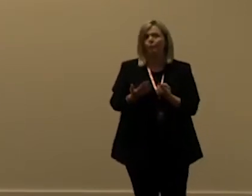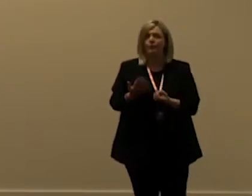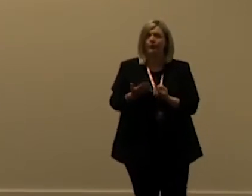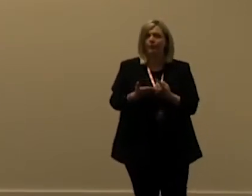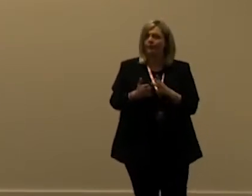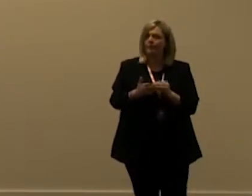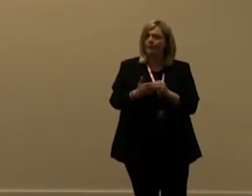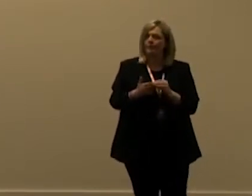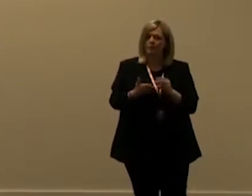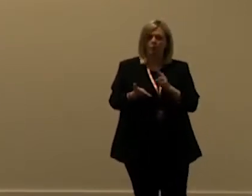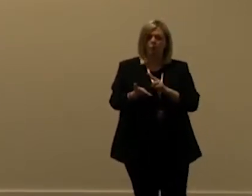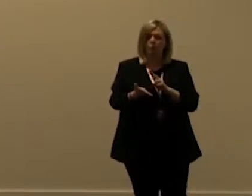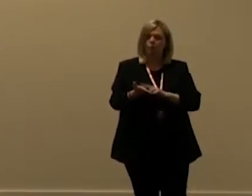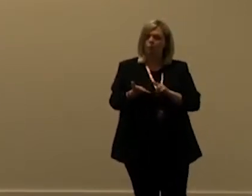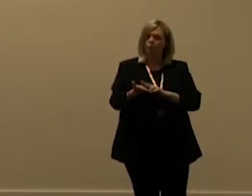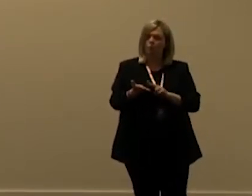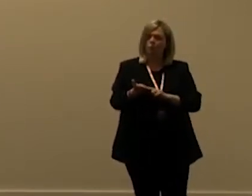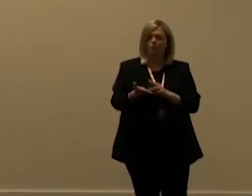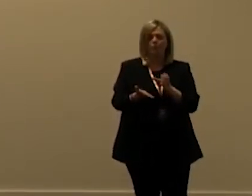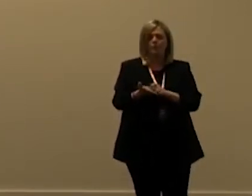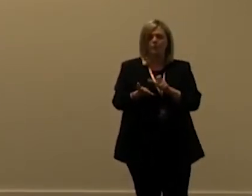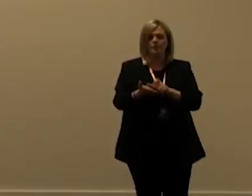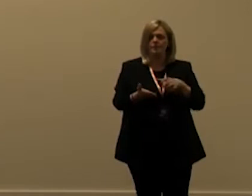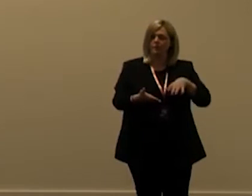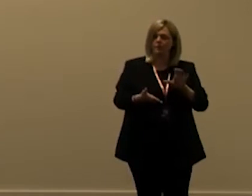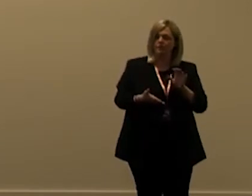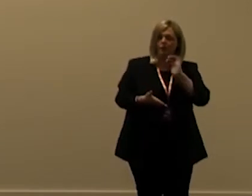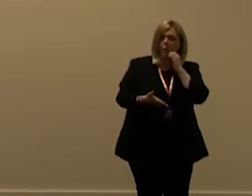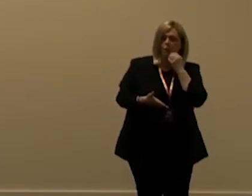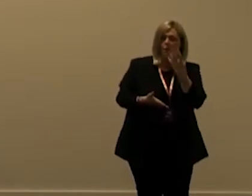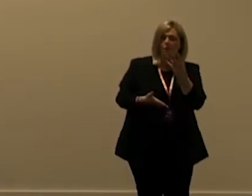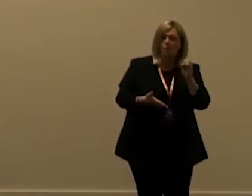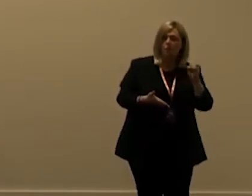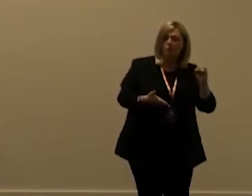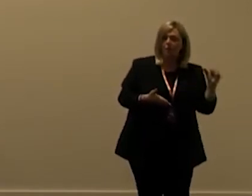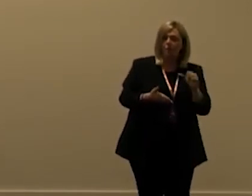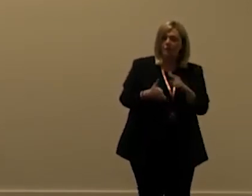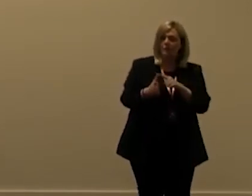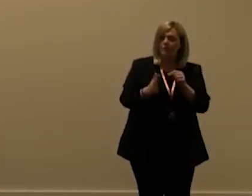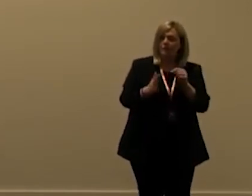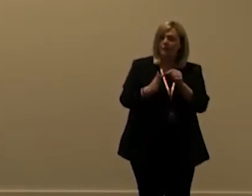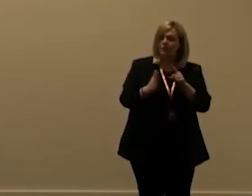normal have a normal sales enterprise license i will get 40 000 api calls per day